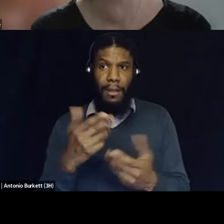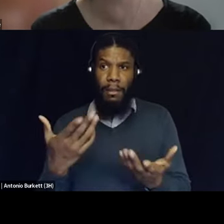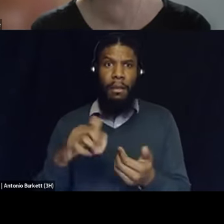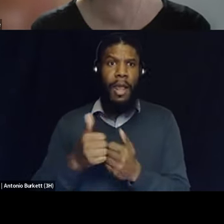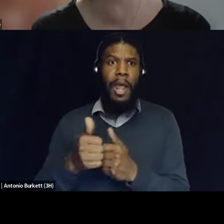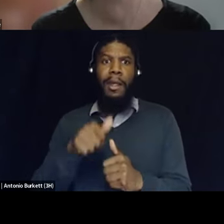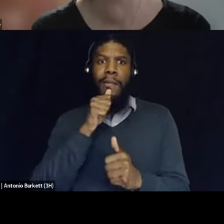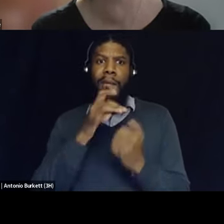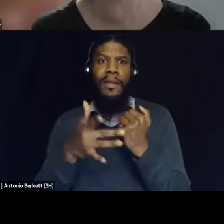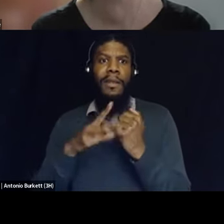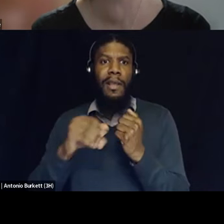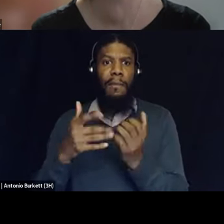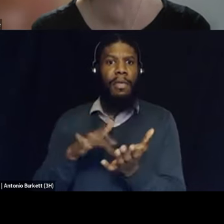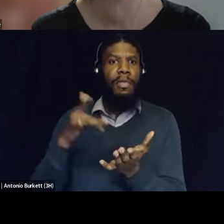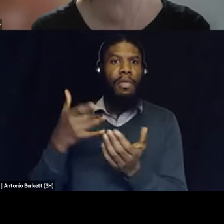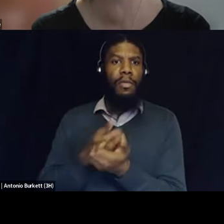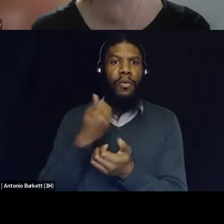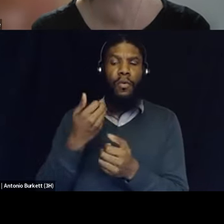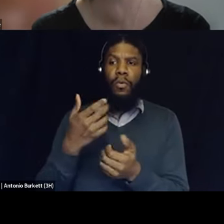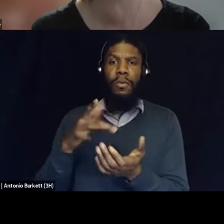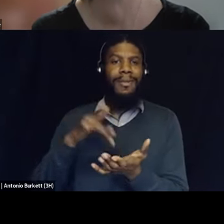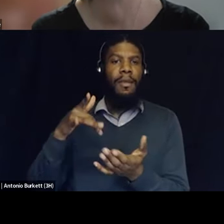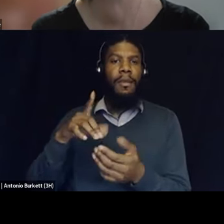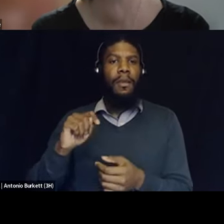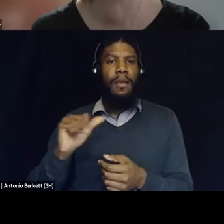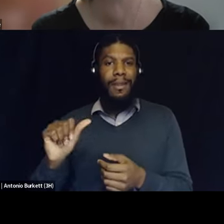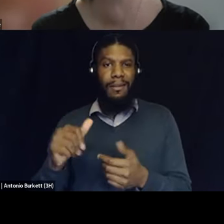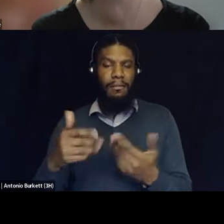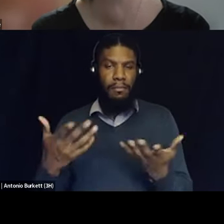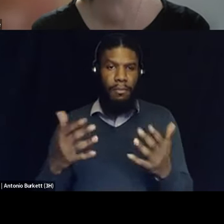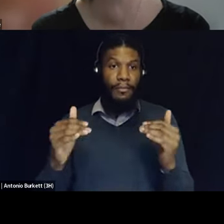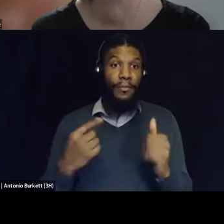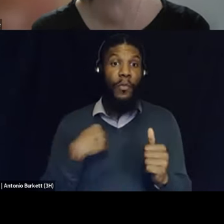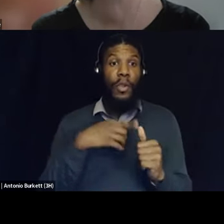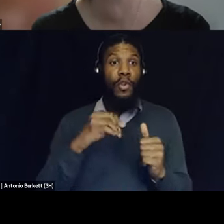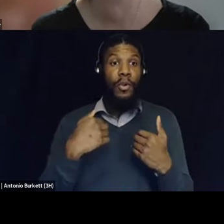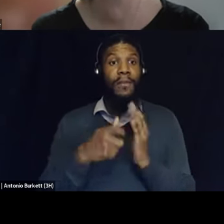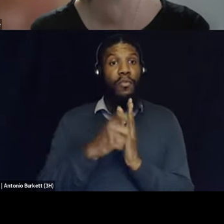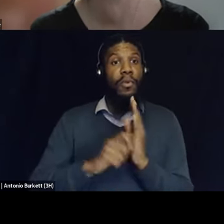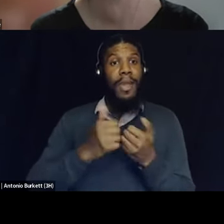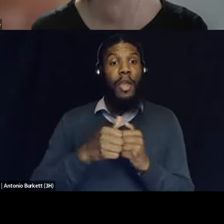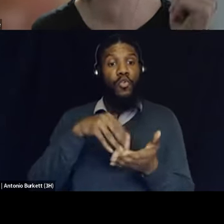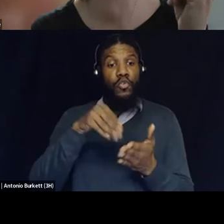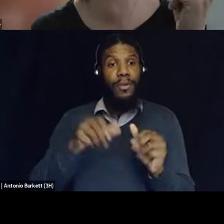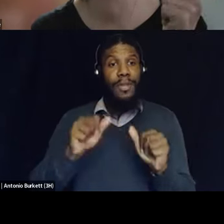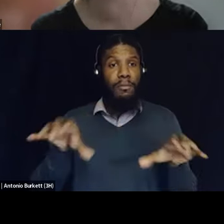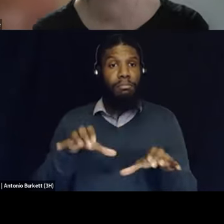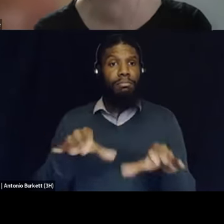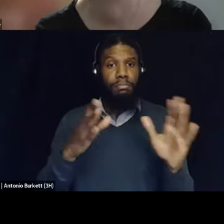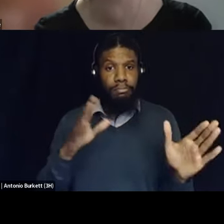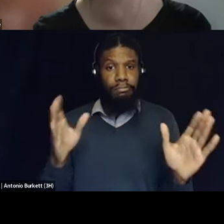around this we have toolkits around how students can organize on their campus you know i always talk about